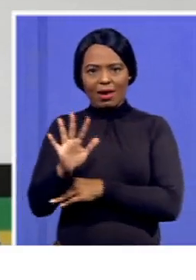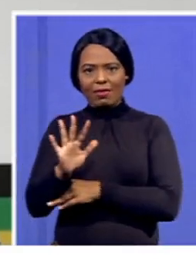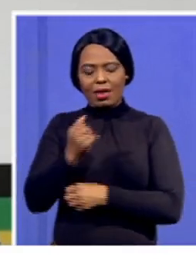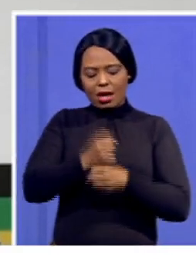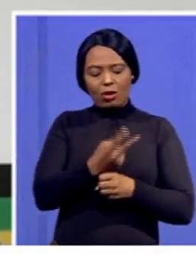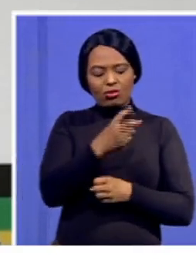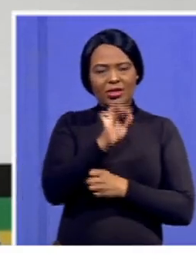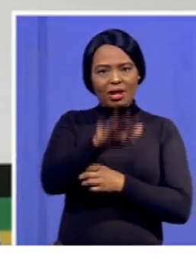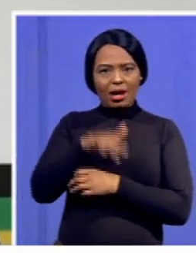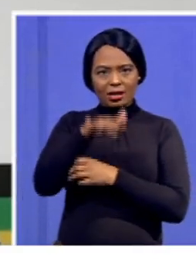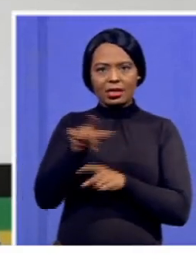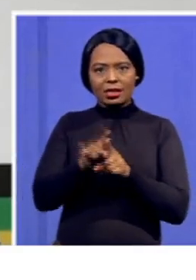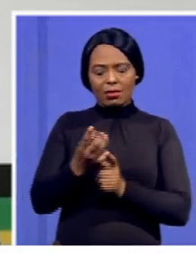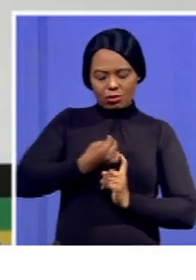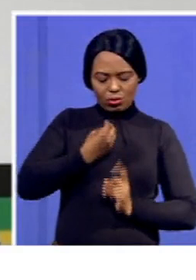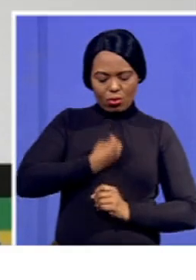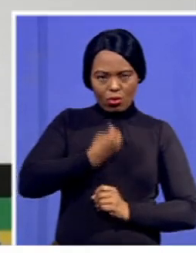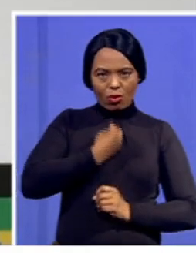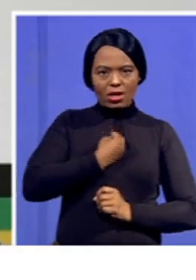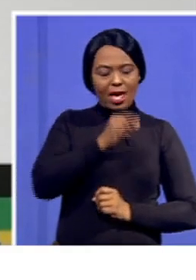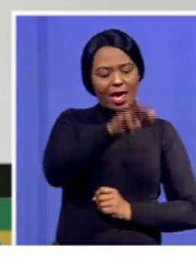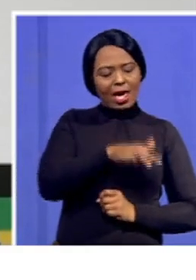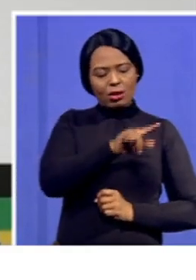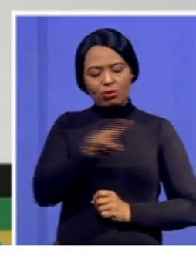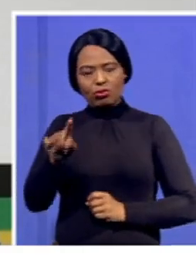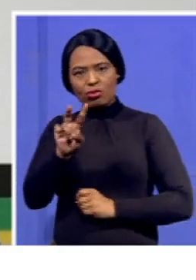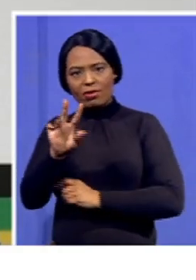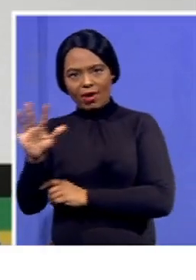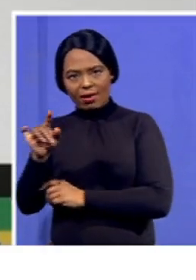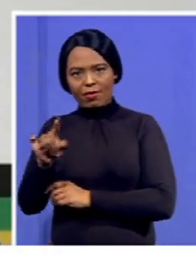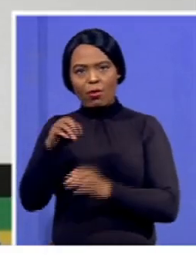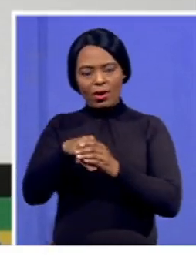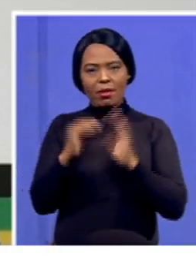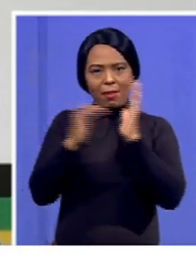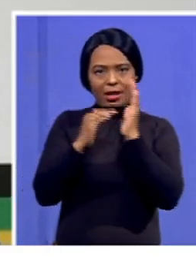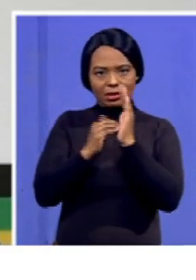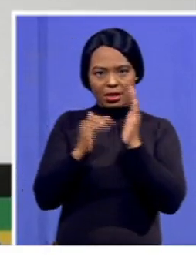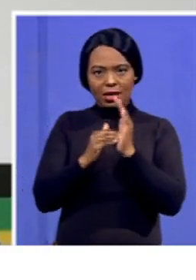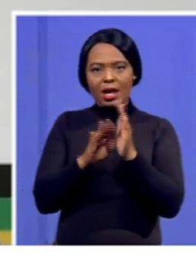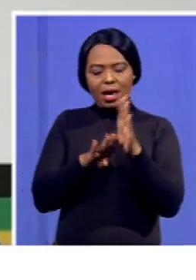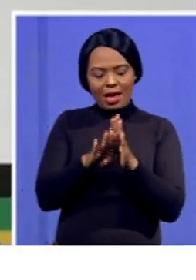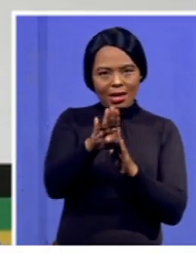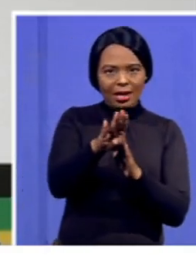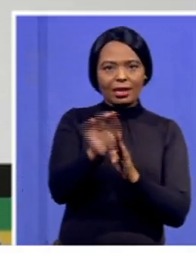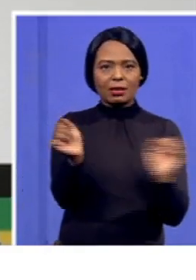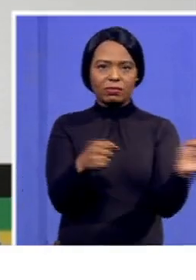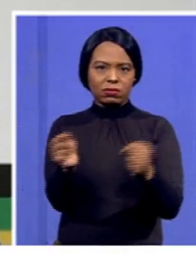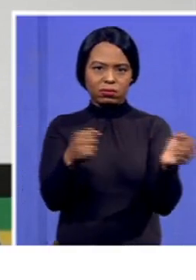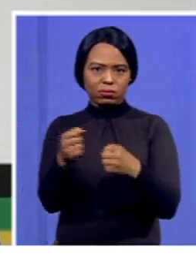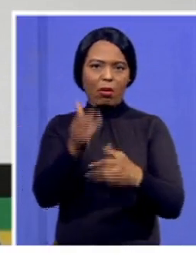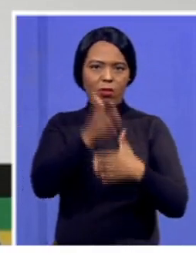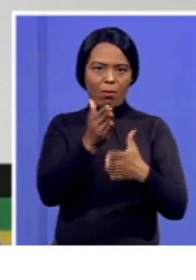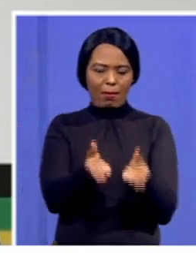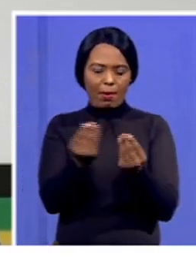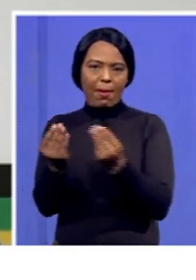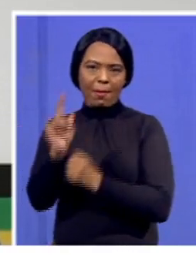increase in the share of young people aged between 18 to 25 with metric so that we can increase their employability. So this is